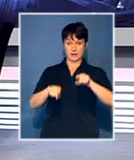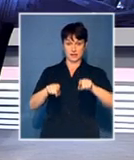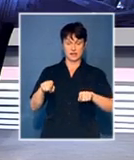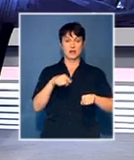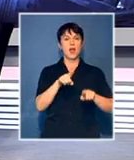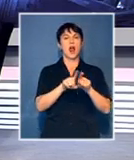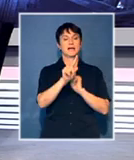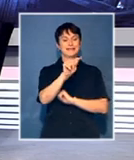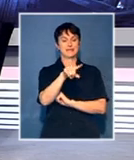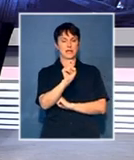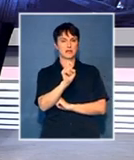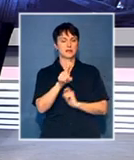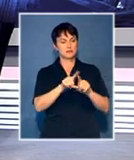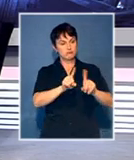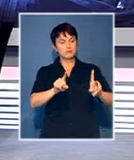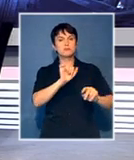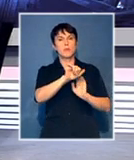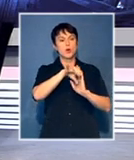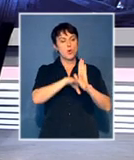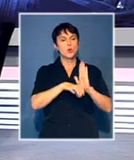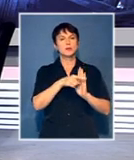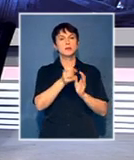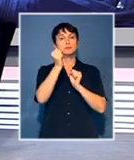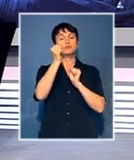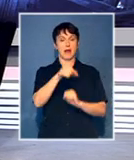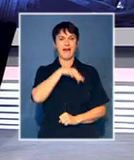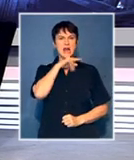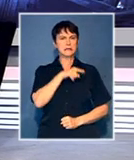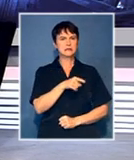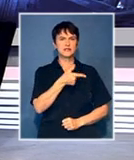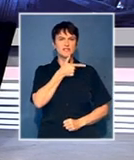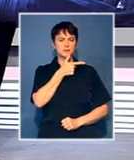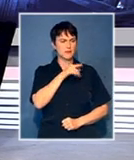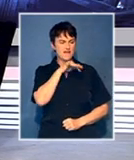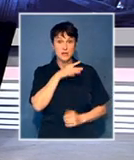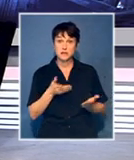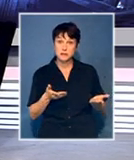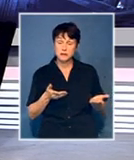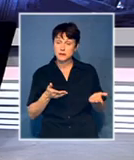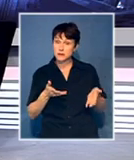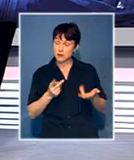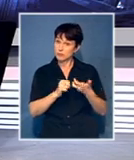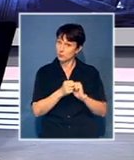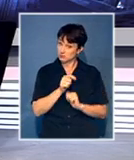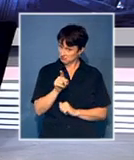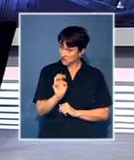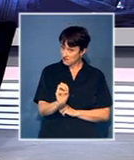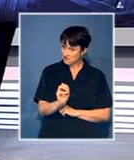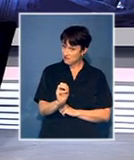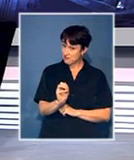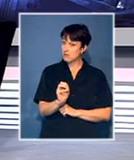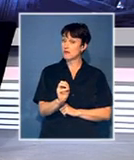accommodates everyone. Most of their courses are in Afrikaans, though. Is that maybe a problem that you're finding, or is it a case of